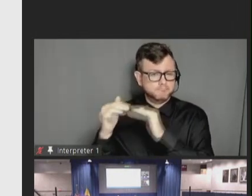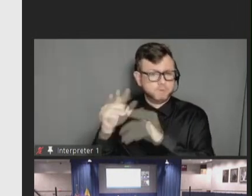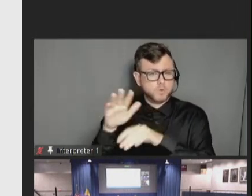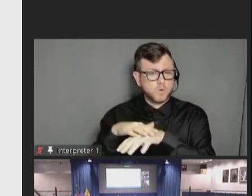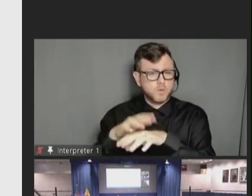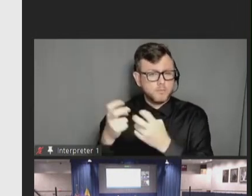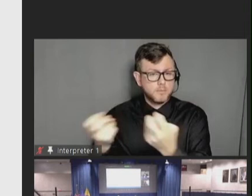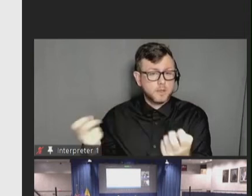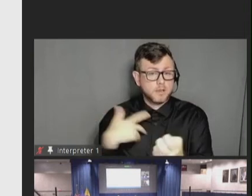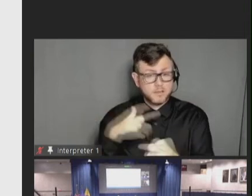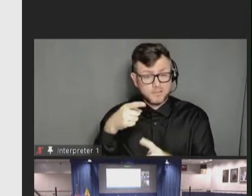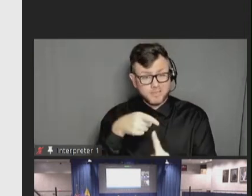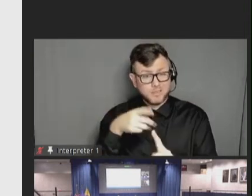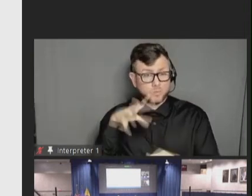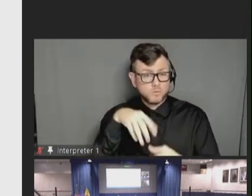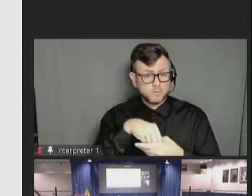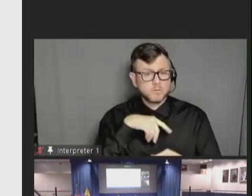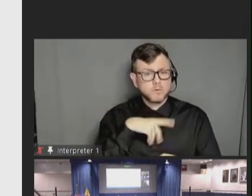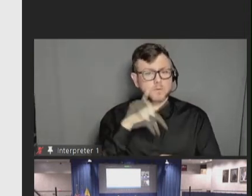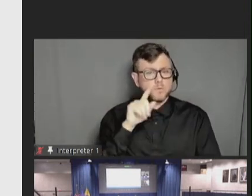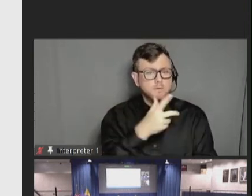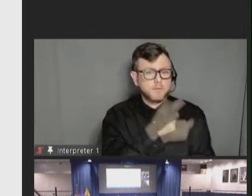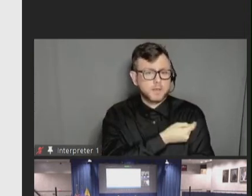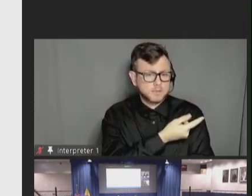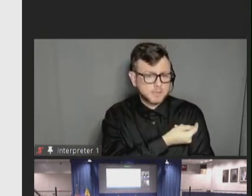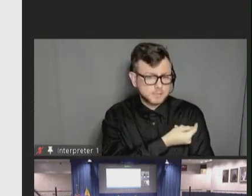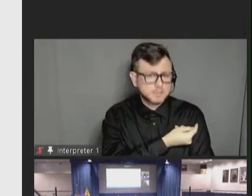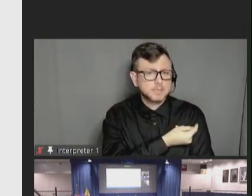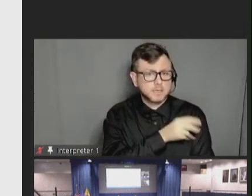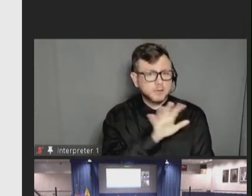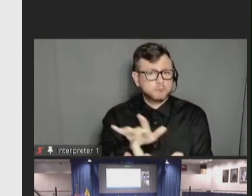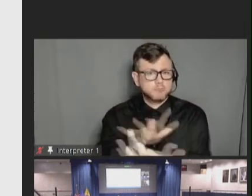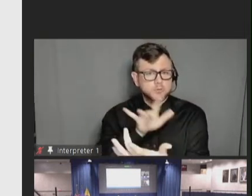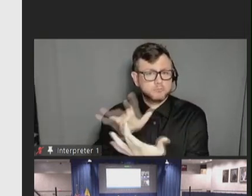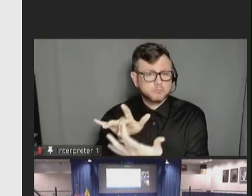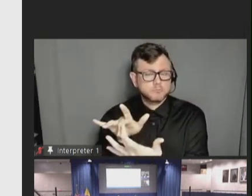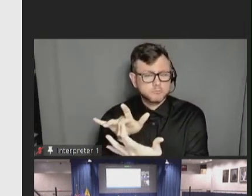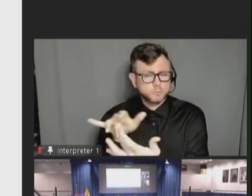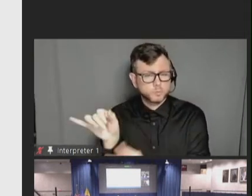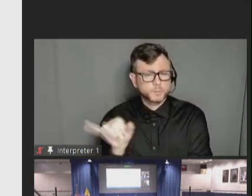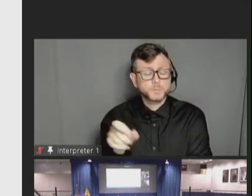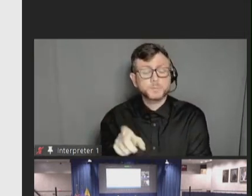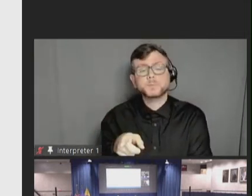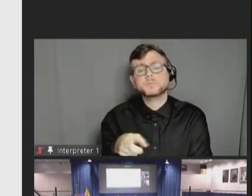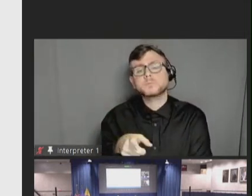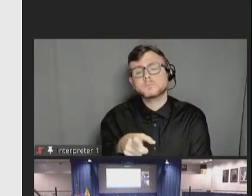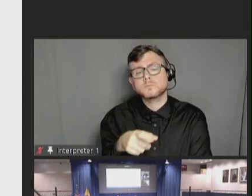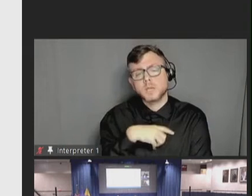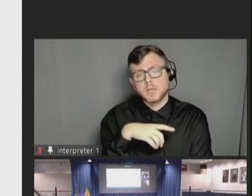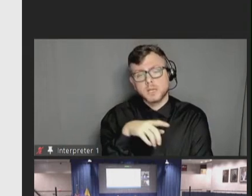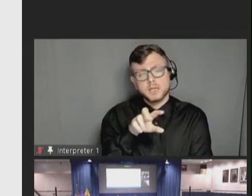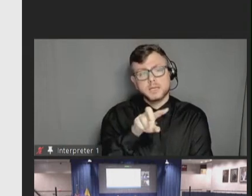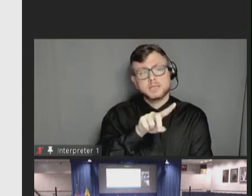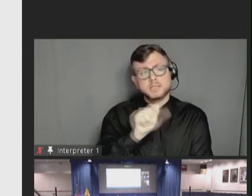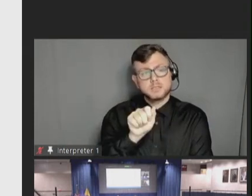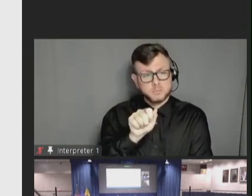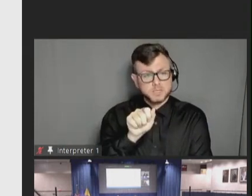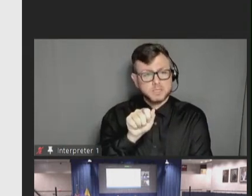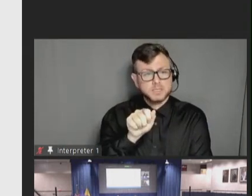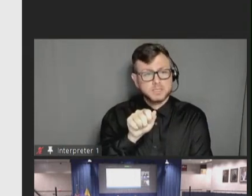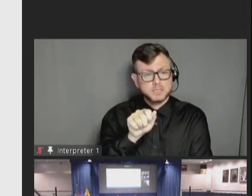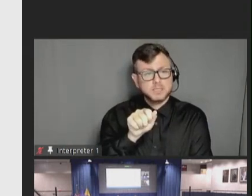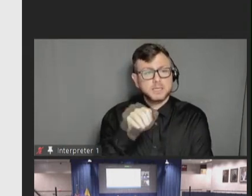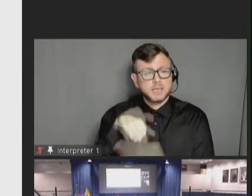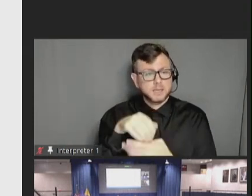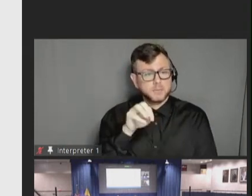were involved in vaccine outreach efforts. So Disability Rights Maryland has